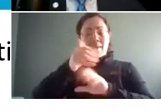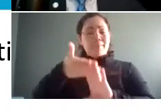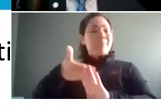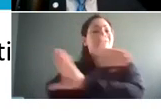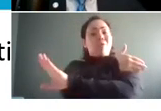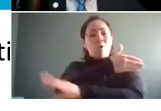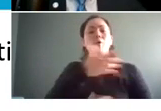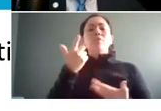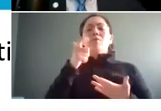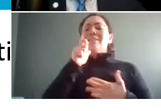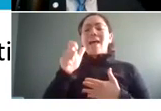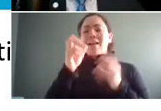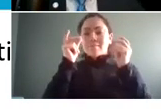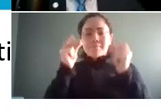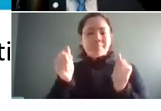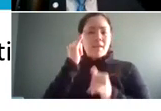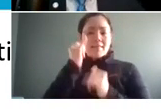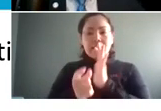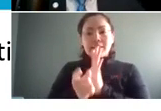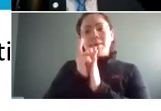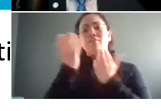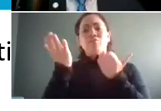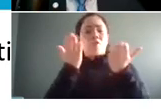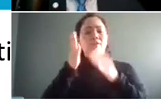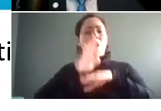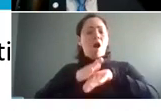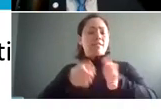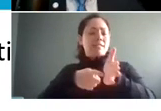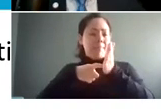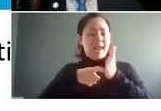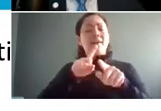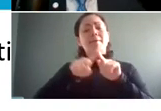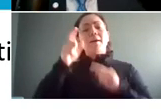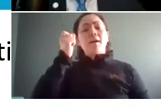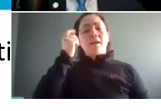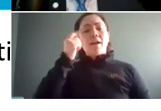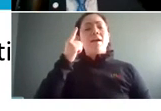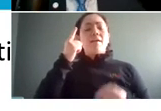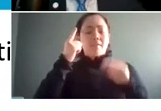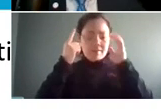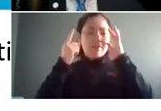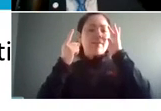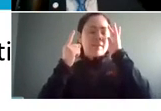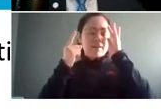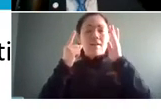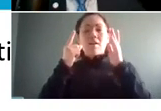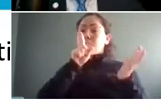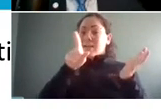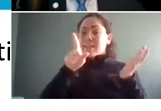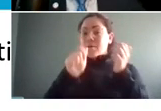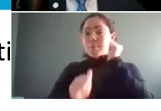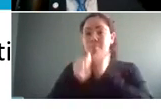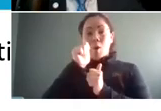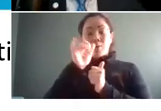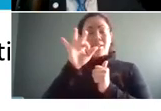not an on-demand service there is for you know um come or nationwide with most of the